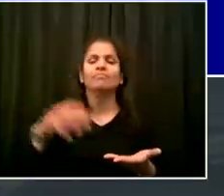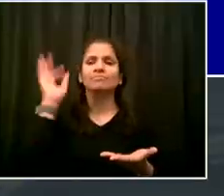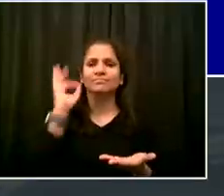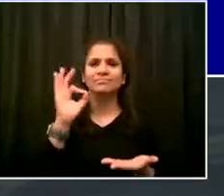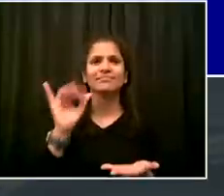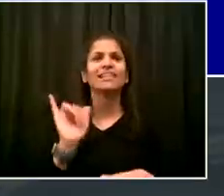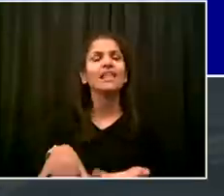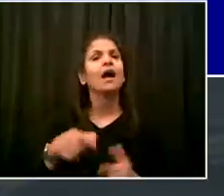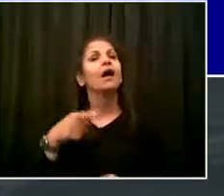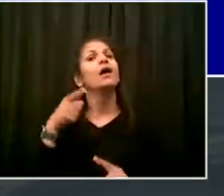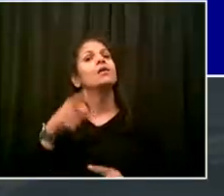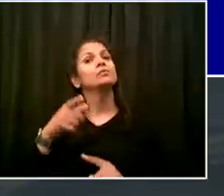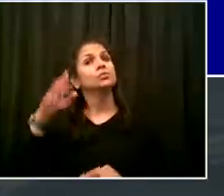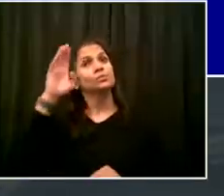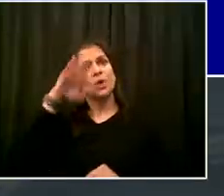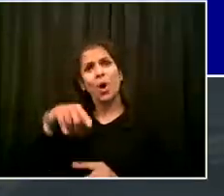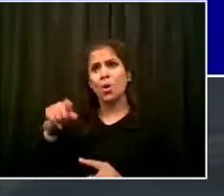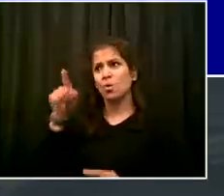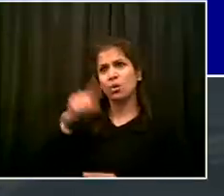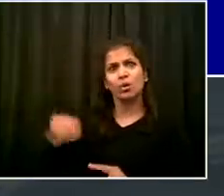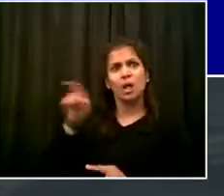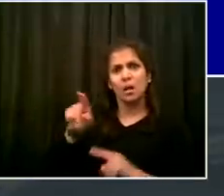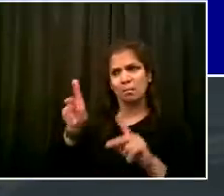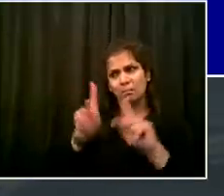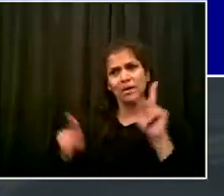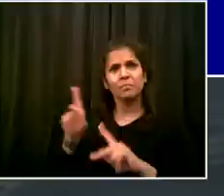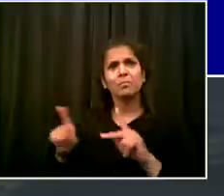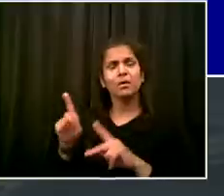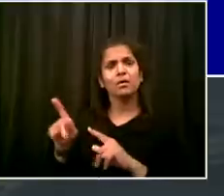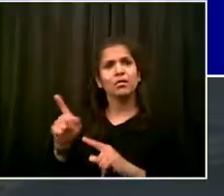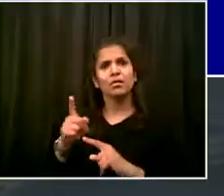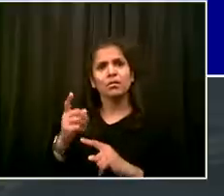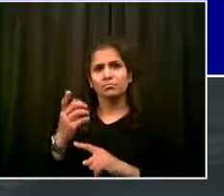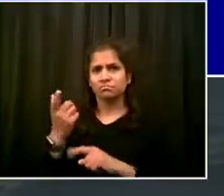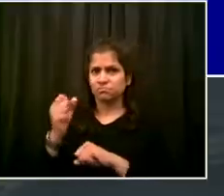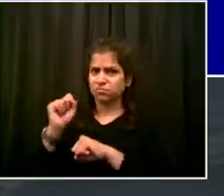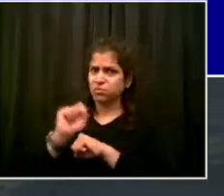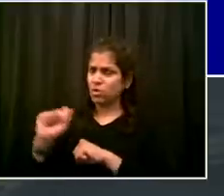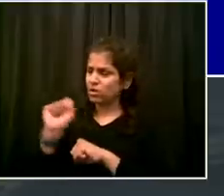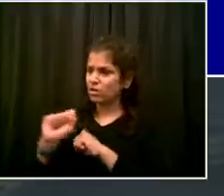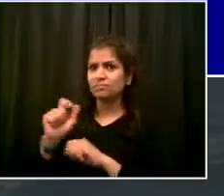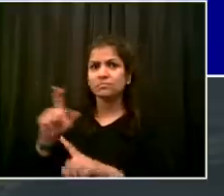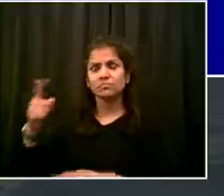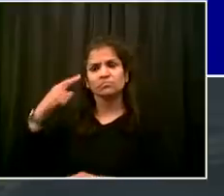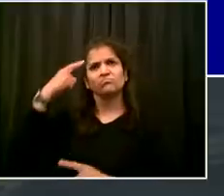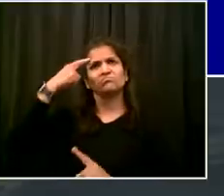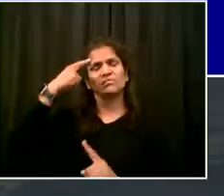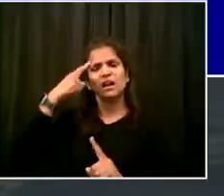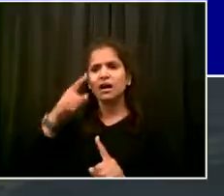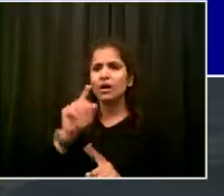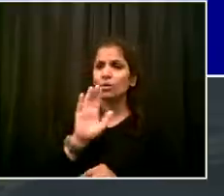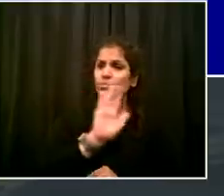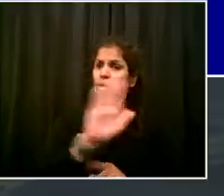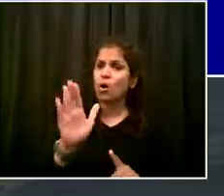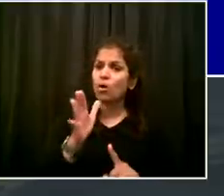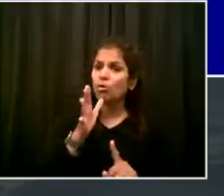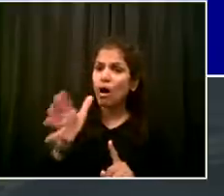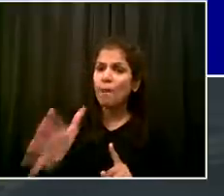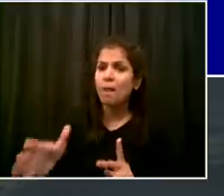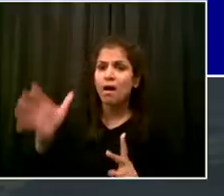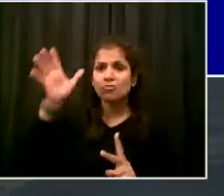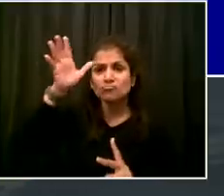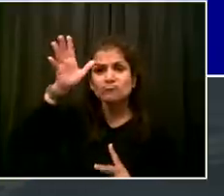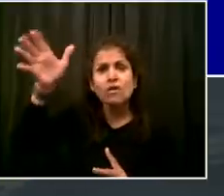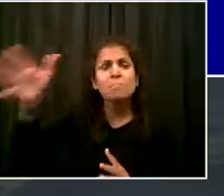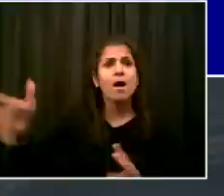If the answer to that is no, then we should not be working with you. We really want to make sure that we are getting them the